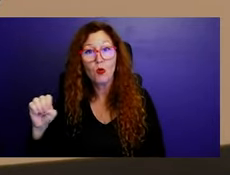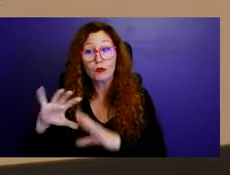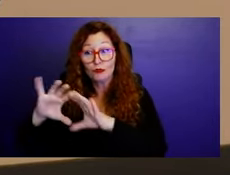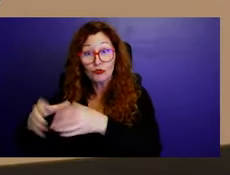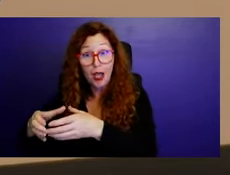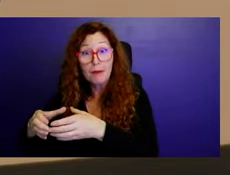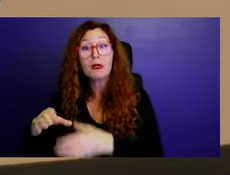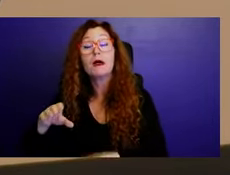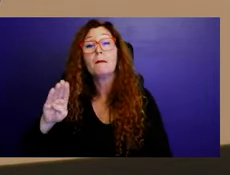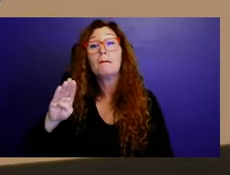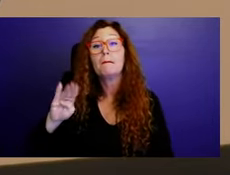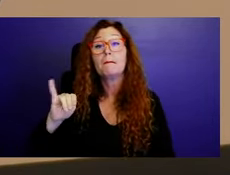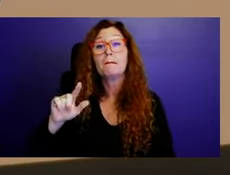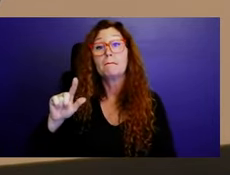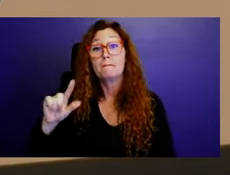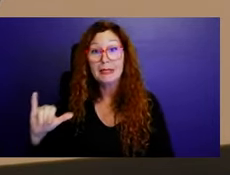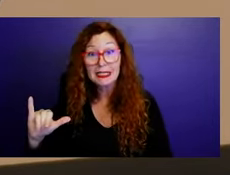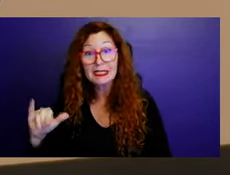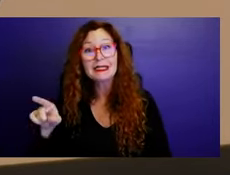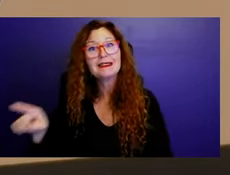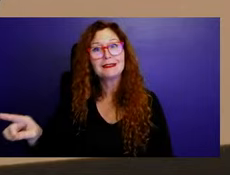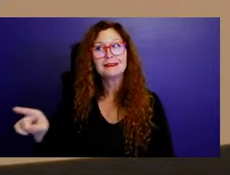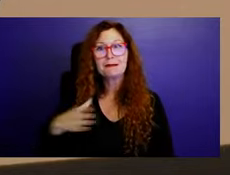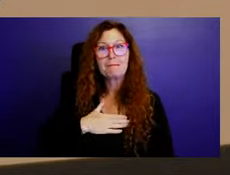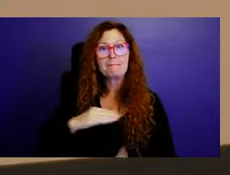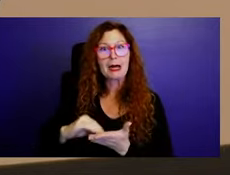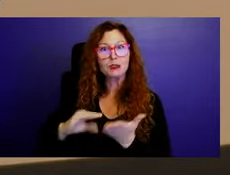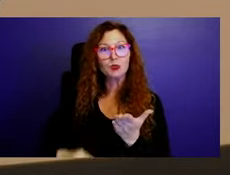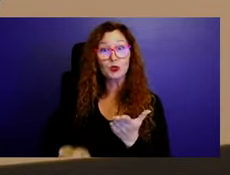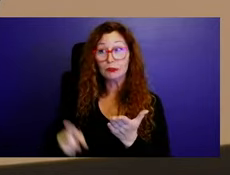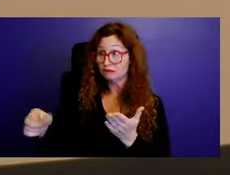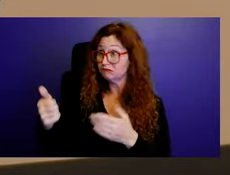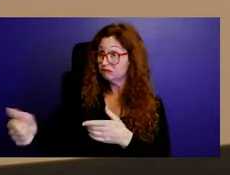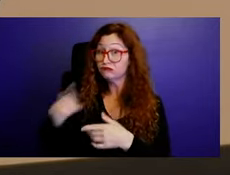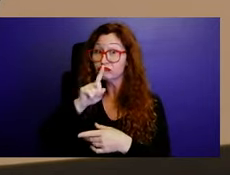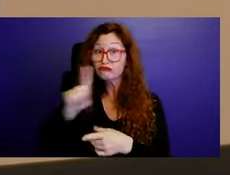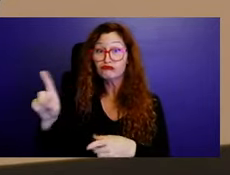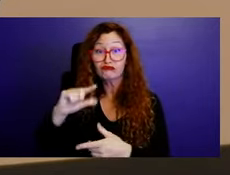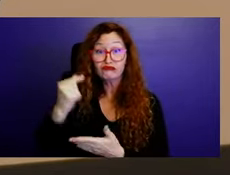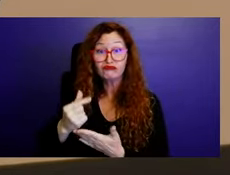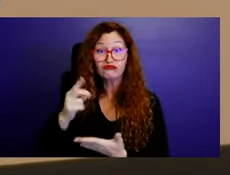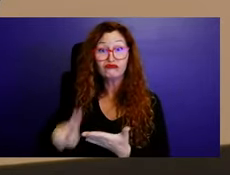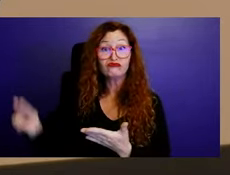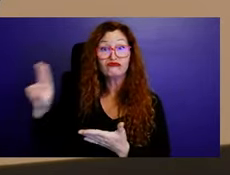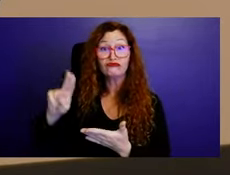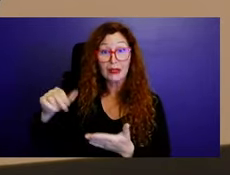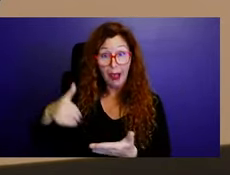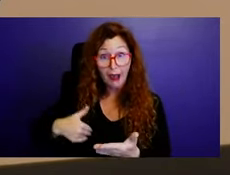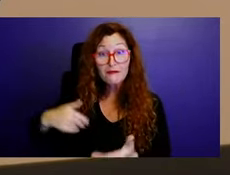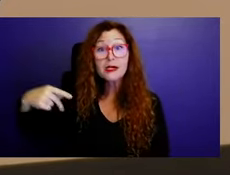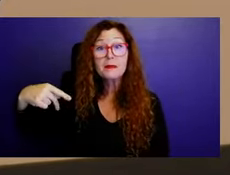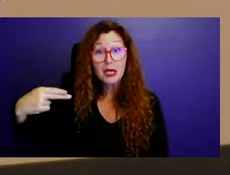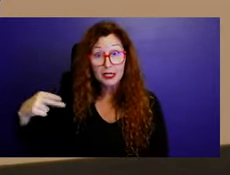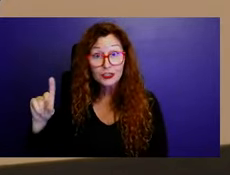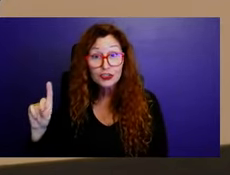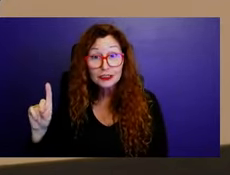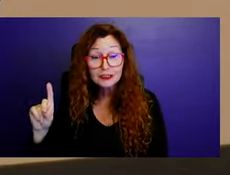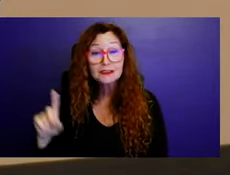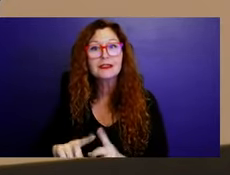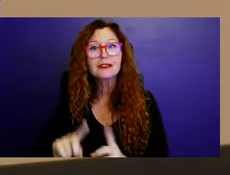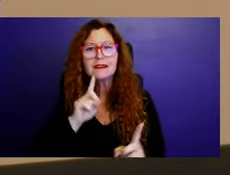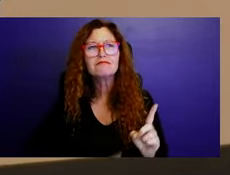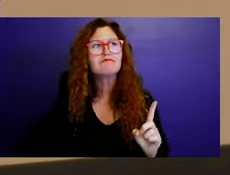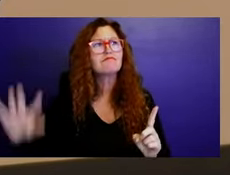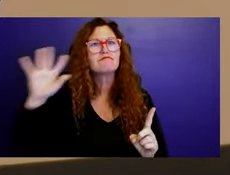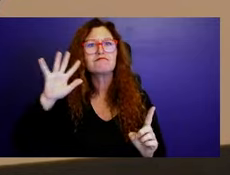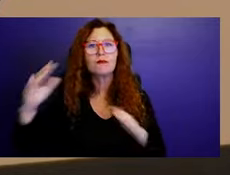He is the only PhD in the tribe and he told me that the last Semino war never ended. But we're not fighting really. But